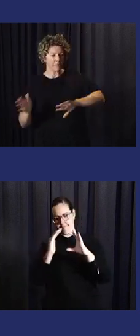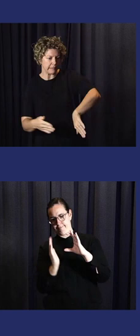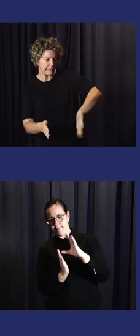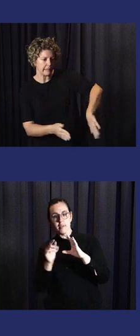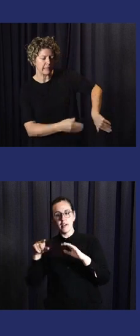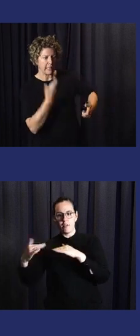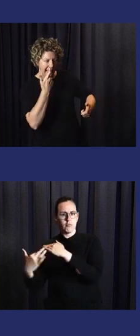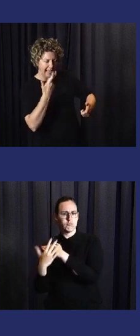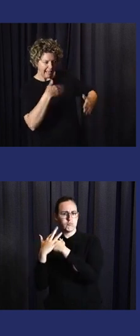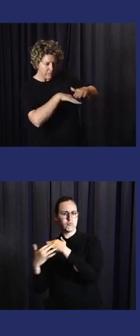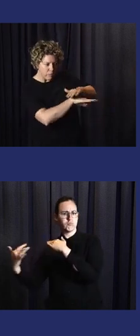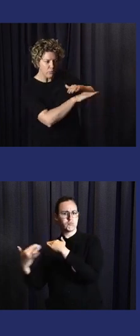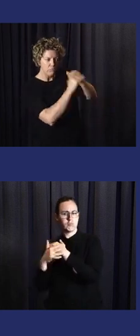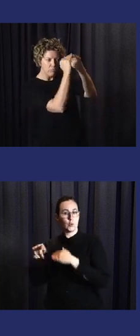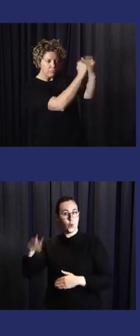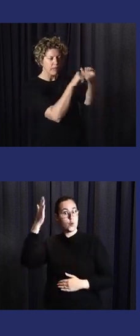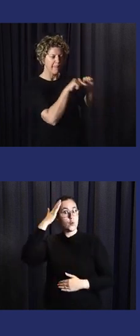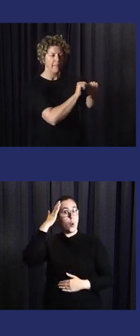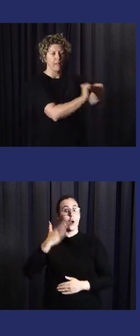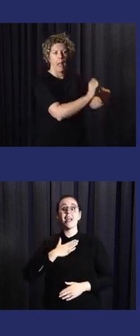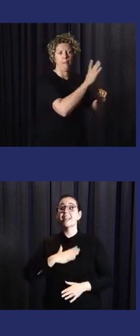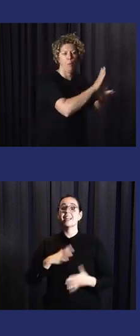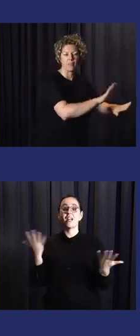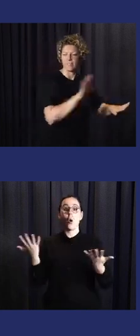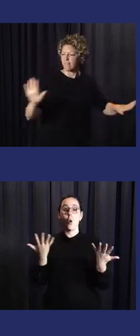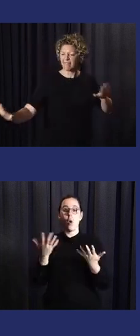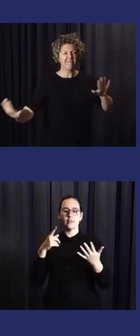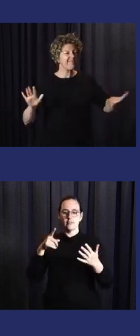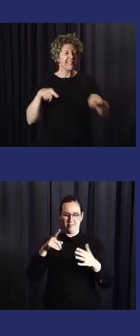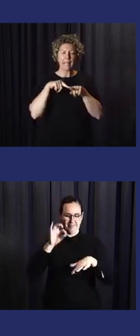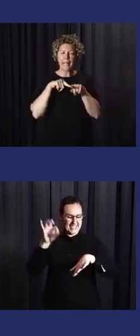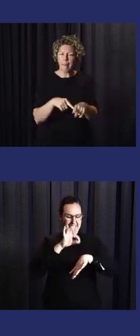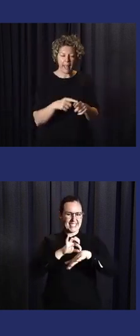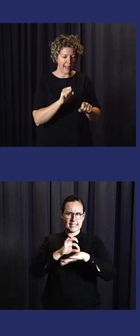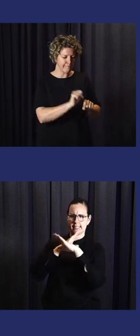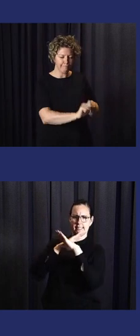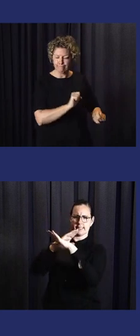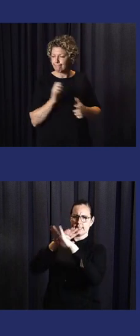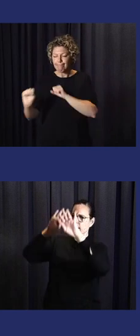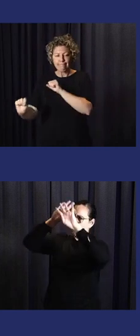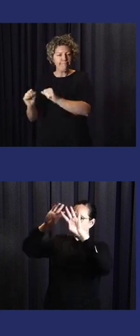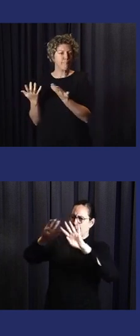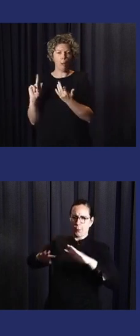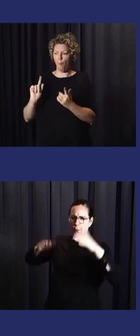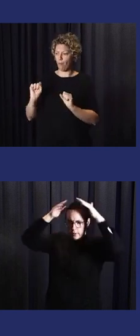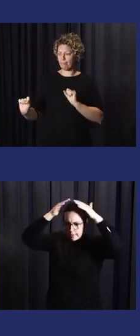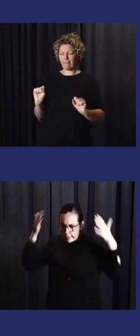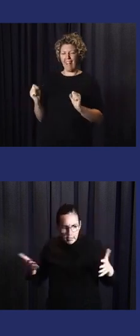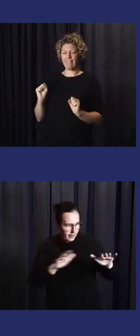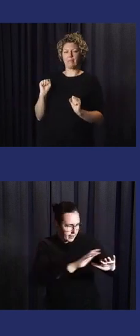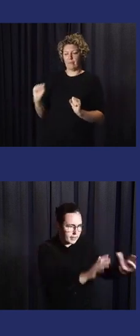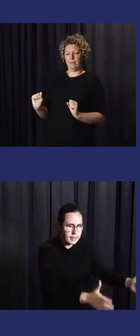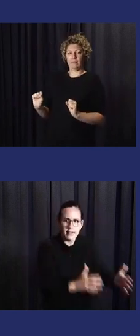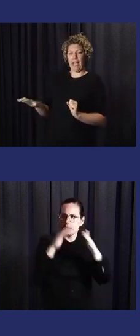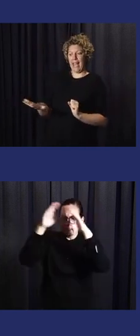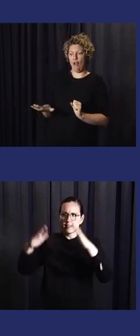lead to mosquitoes. If you're working with livestock, it's about moving the livestock and so looking after your community as well. So, for